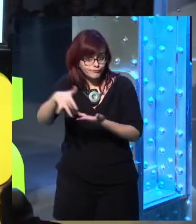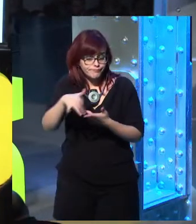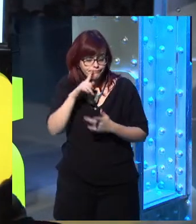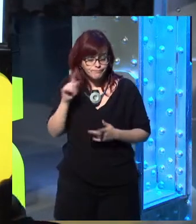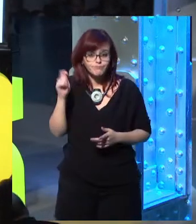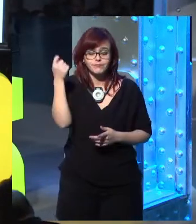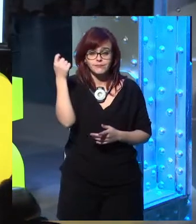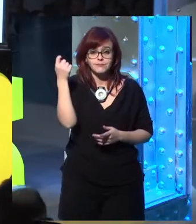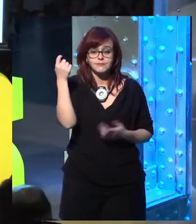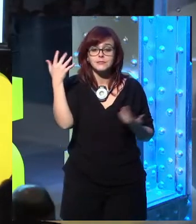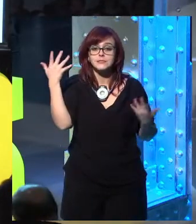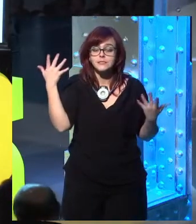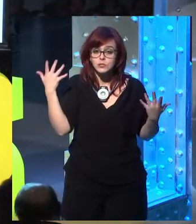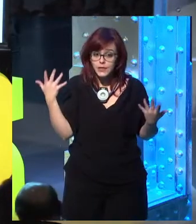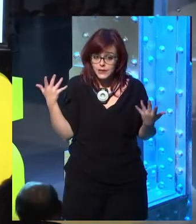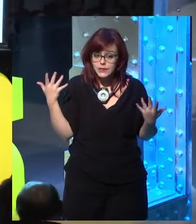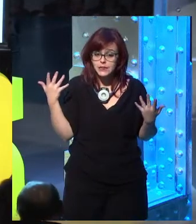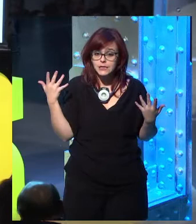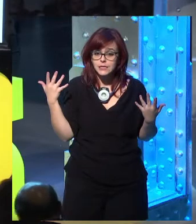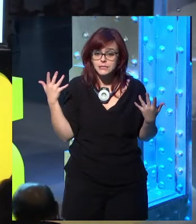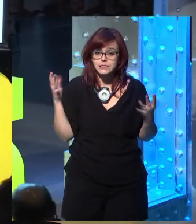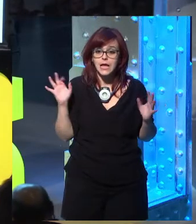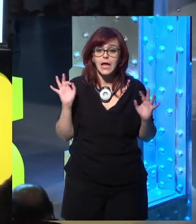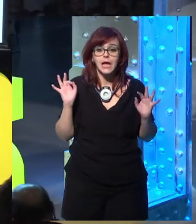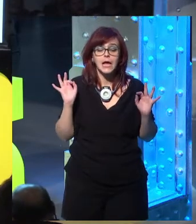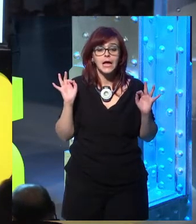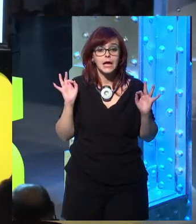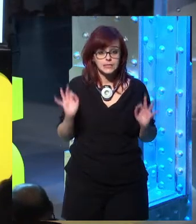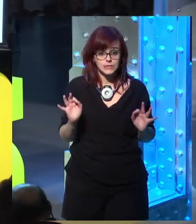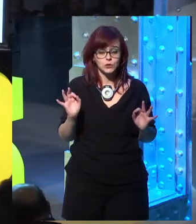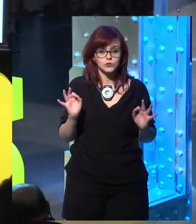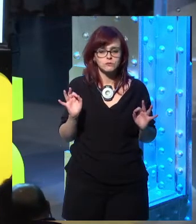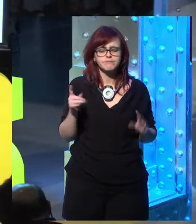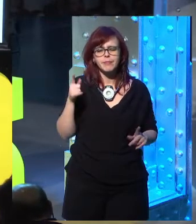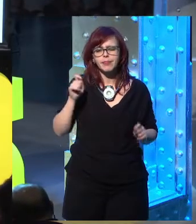Then we won't have a lot of these issues we're dealing with, and a lot of bandwidth issues too.